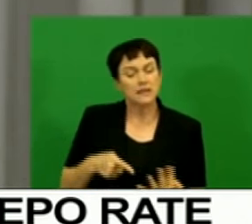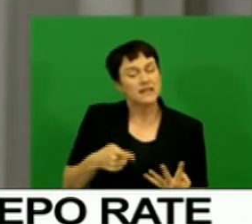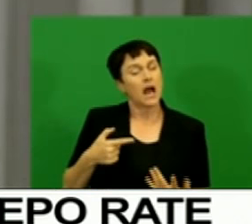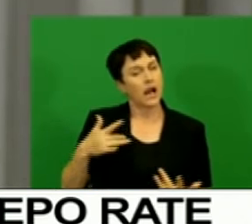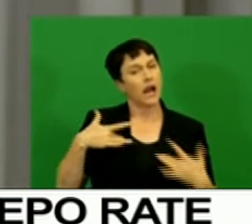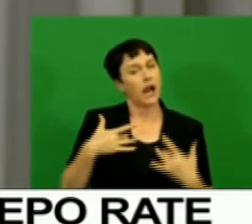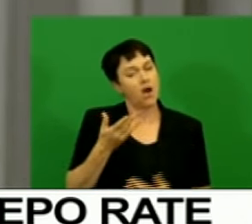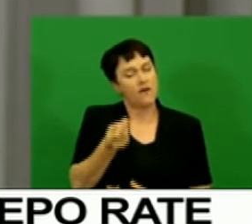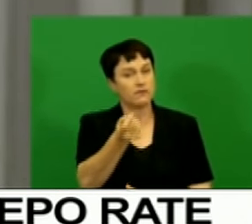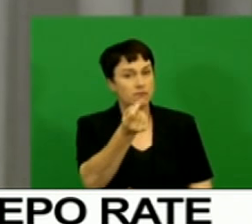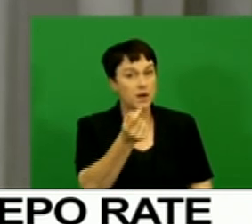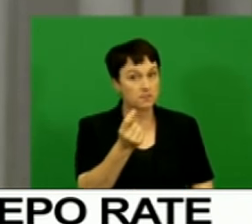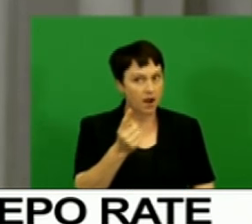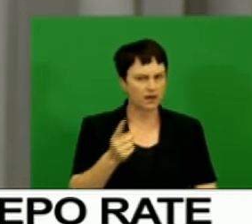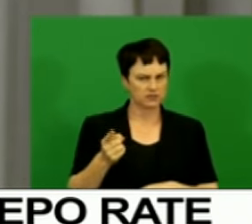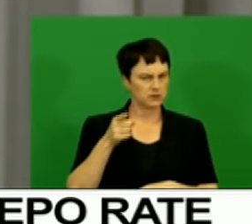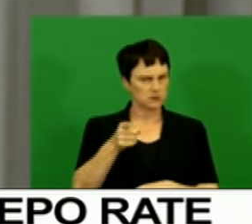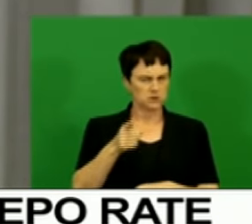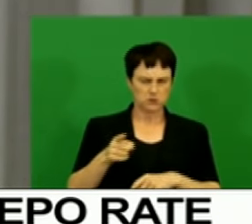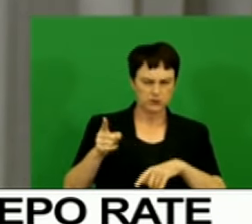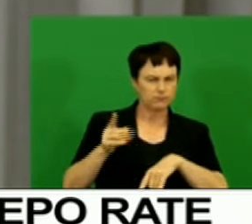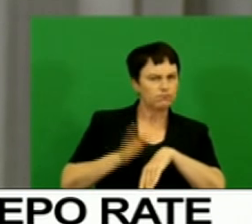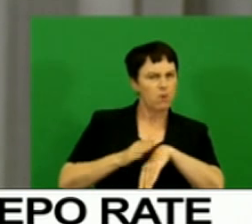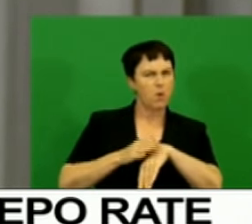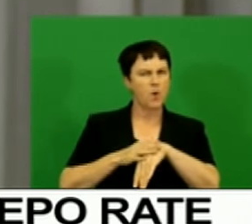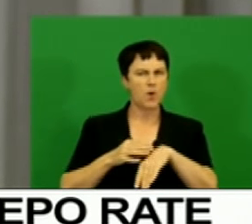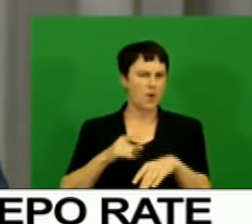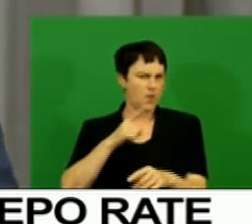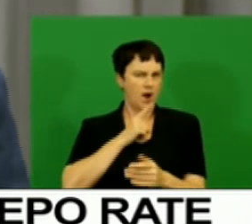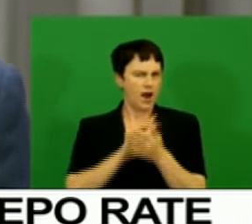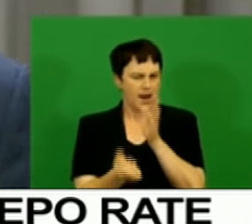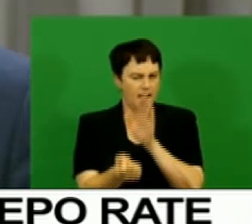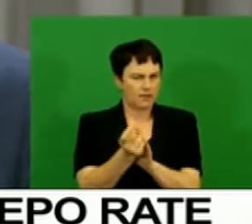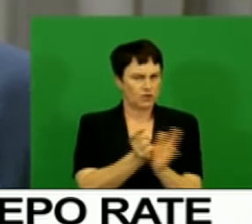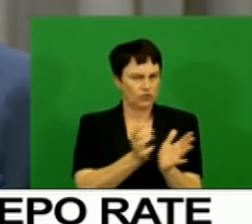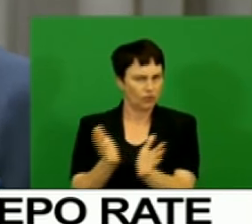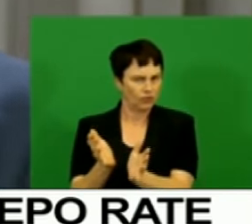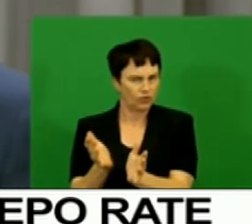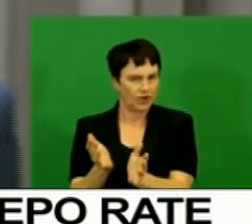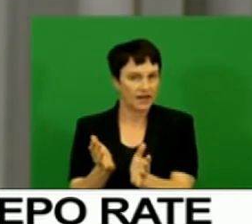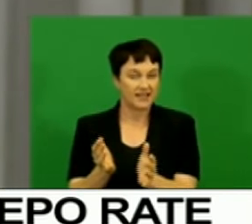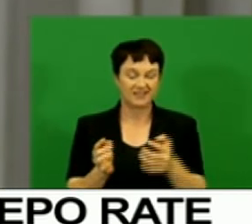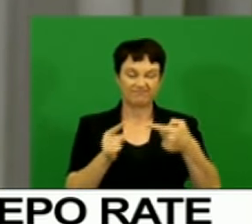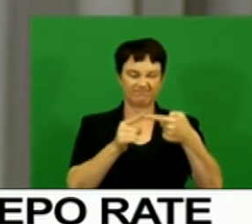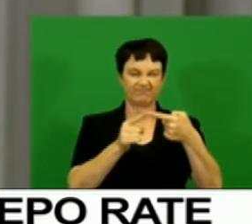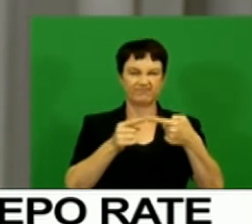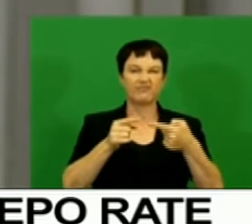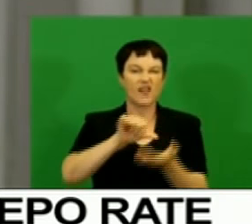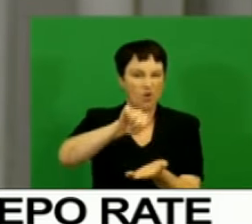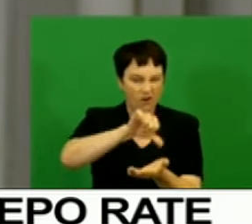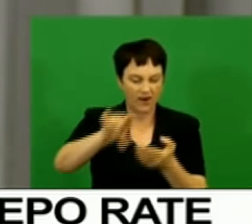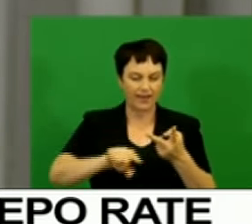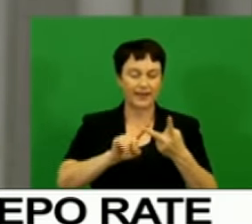the main drivers of this deterioration are supply-side shocks, in particular oil and food